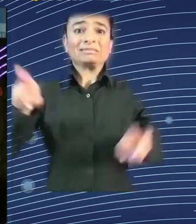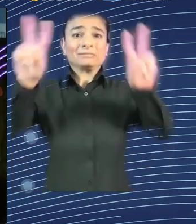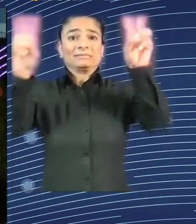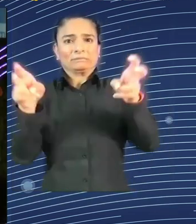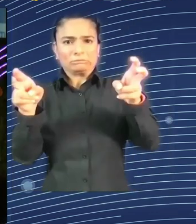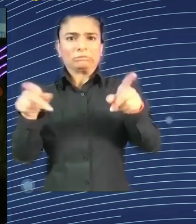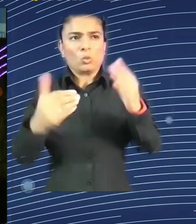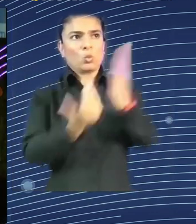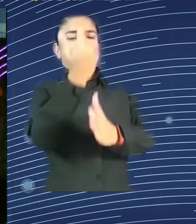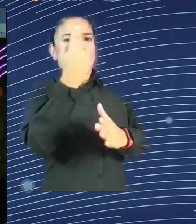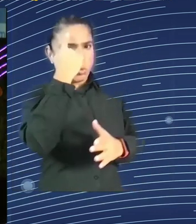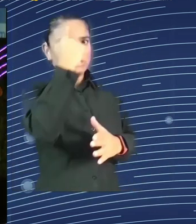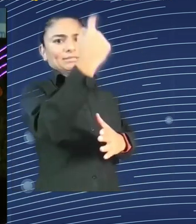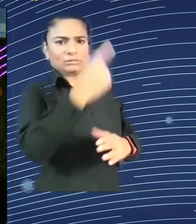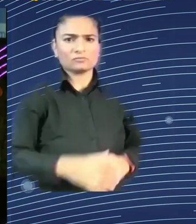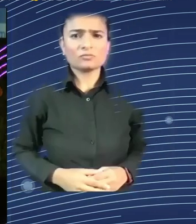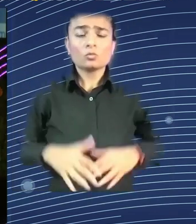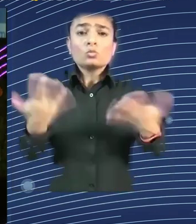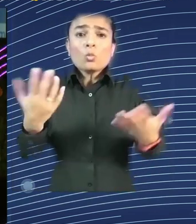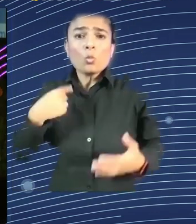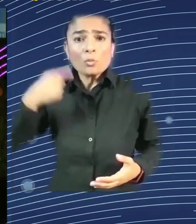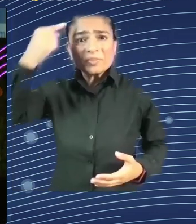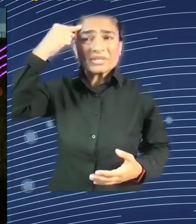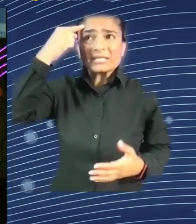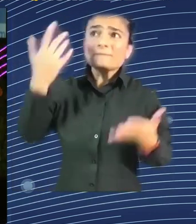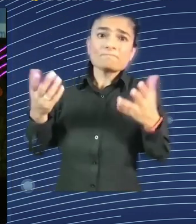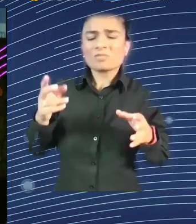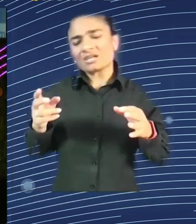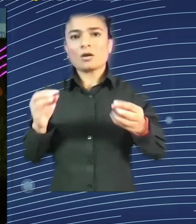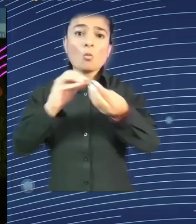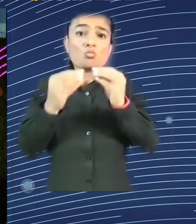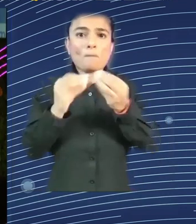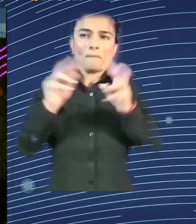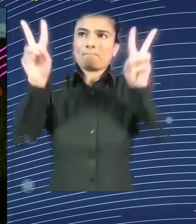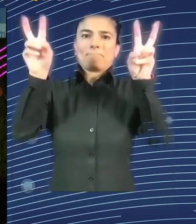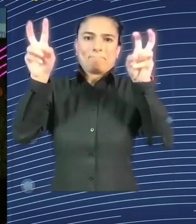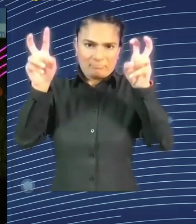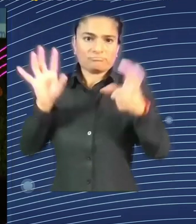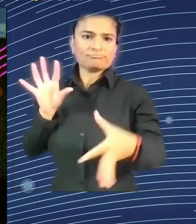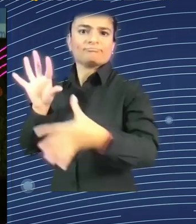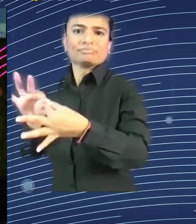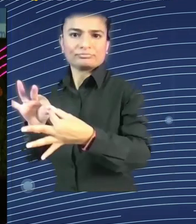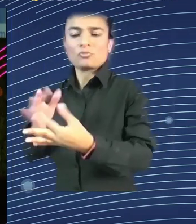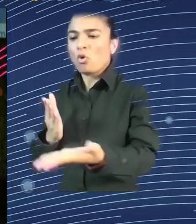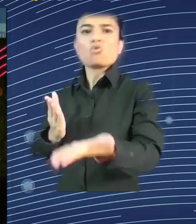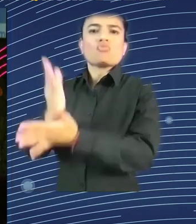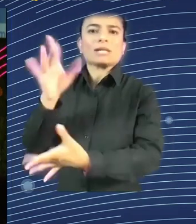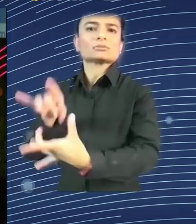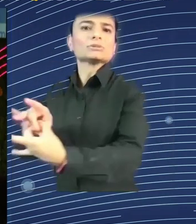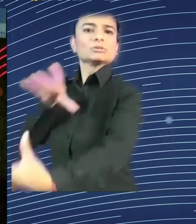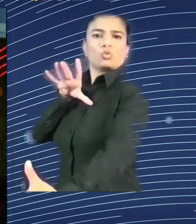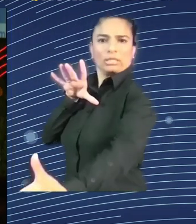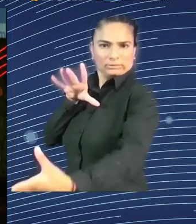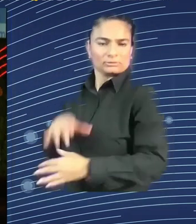to be the right one. Well, I still have a slight hope that there is